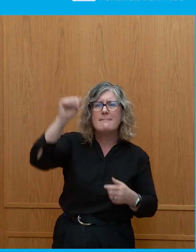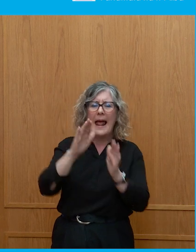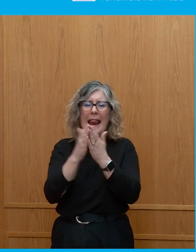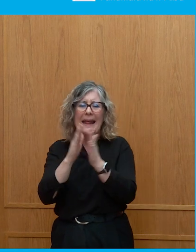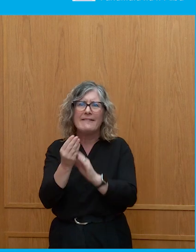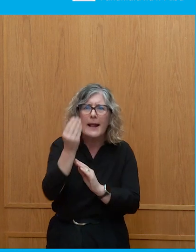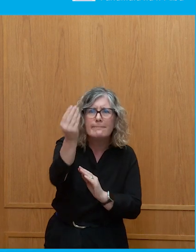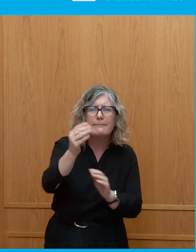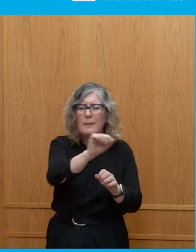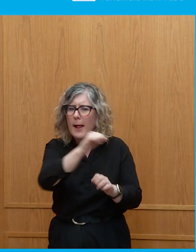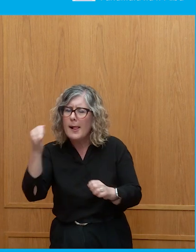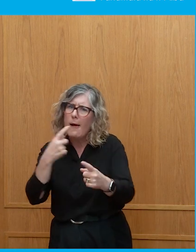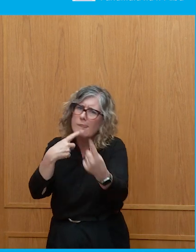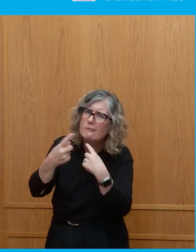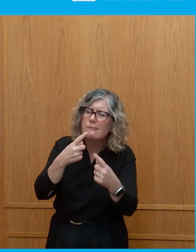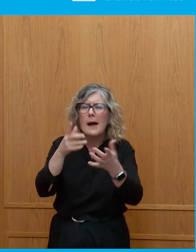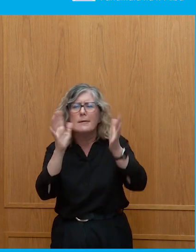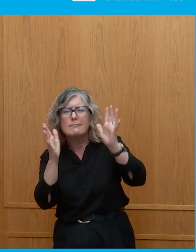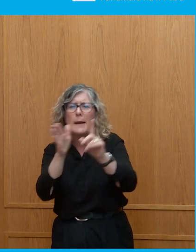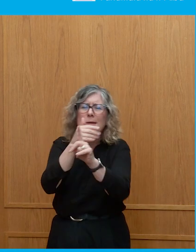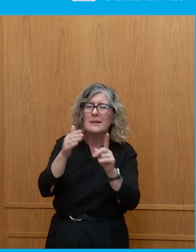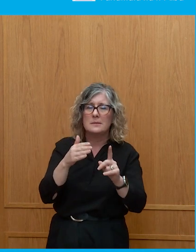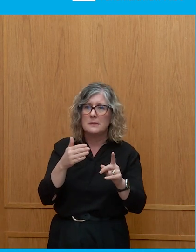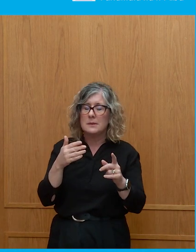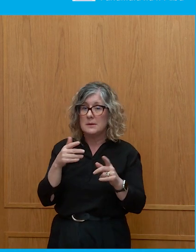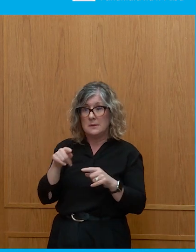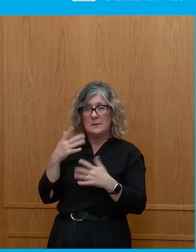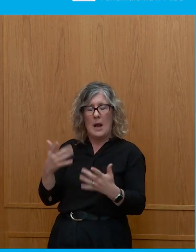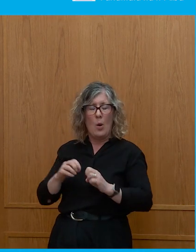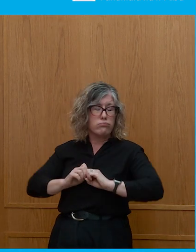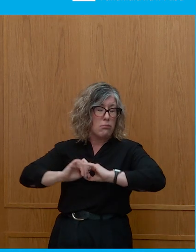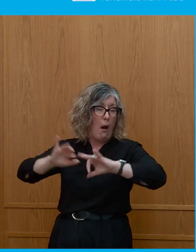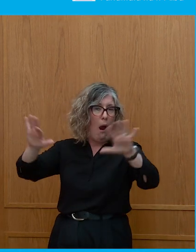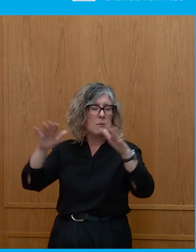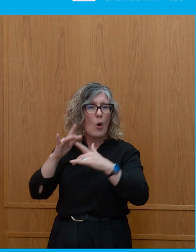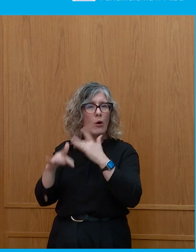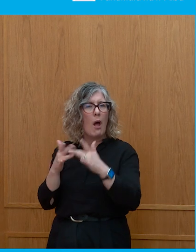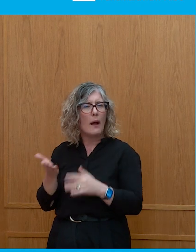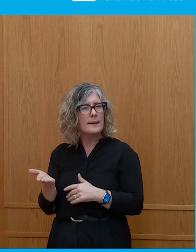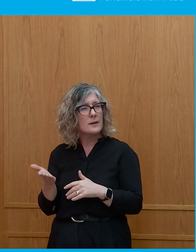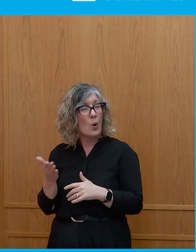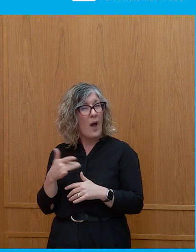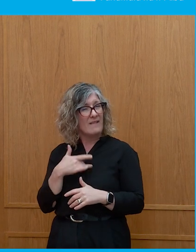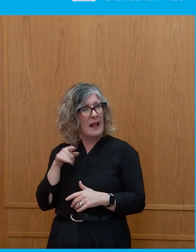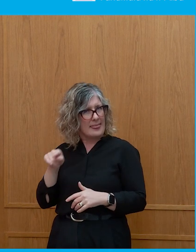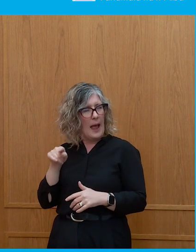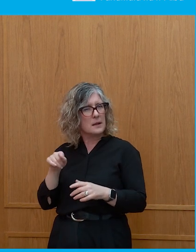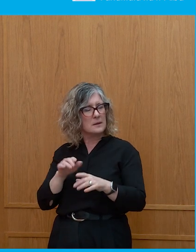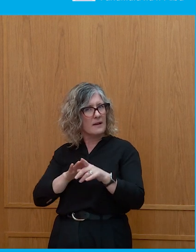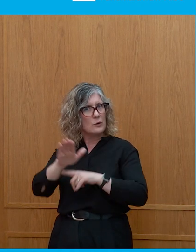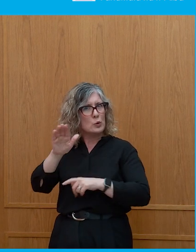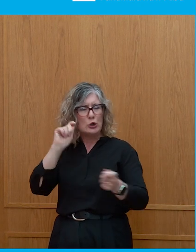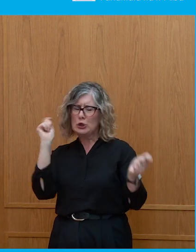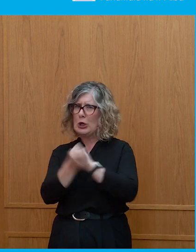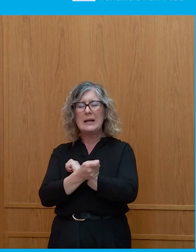thing. And is that going to be such a significant change? It's going to be a real game changer in the way that politics